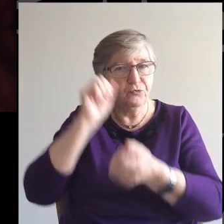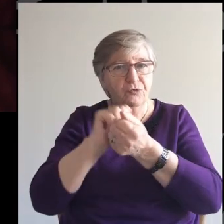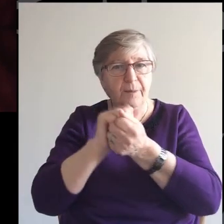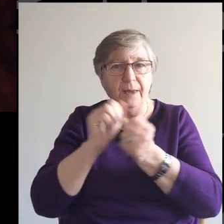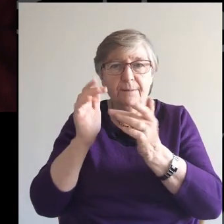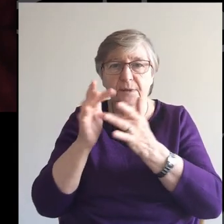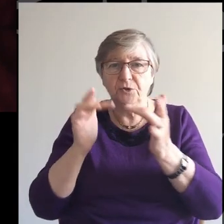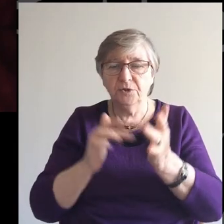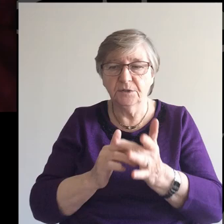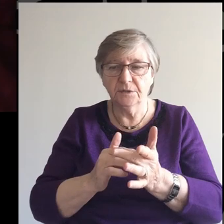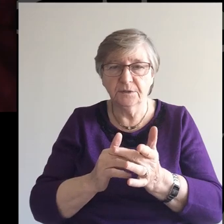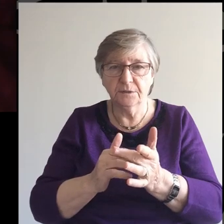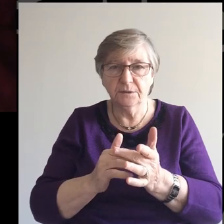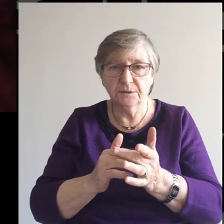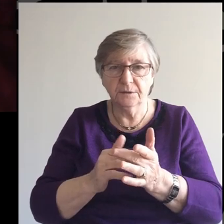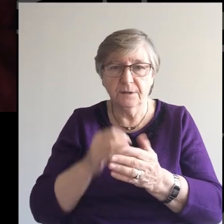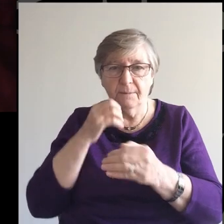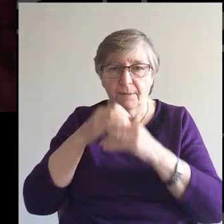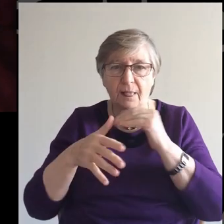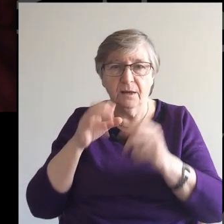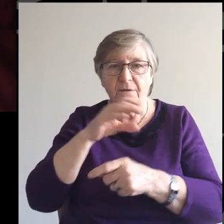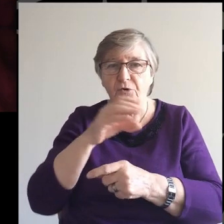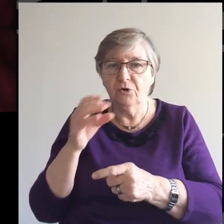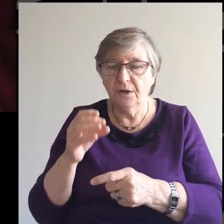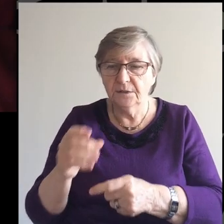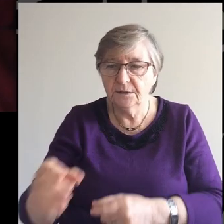him The blood of Christ